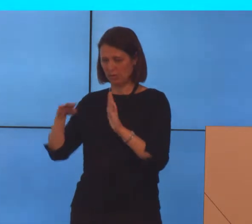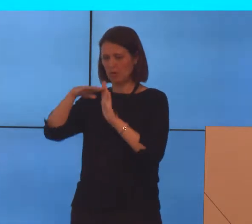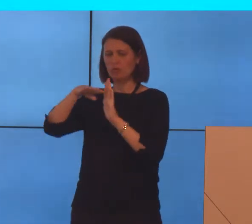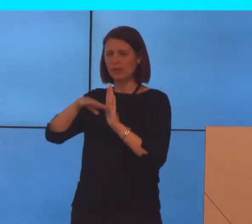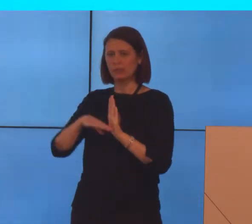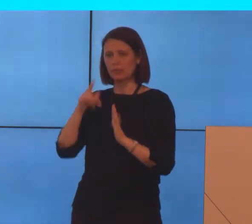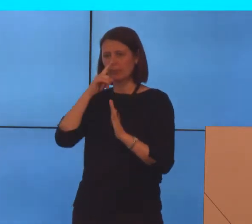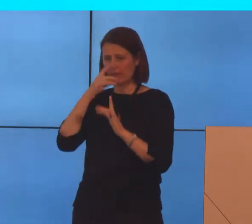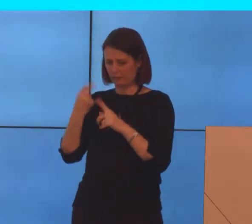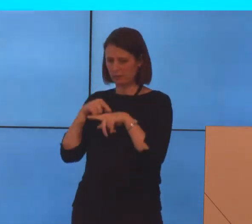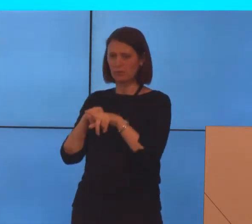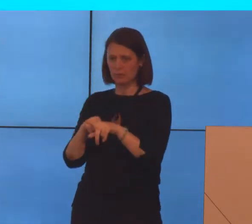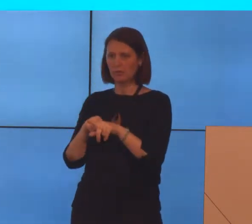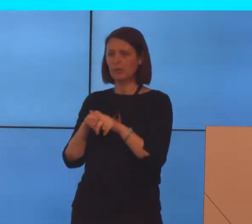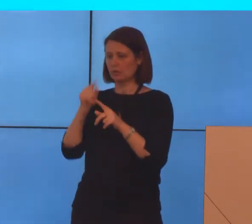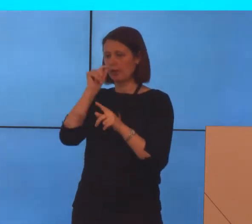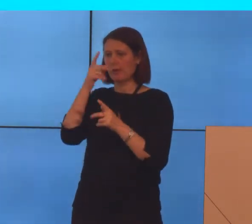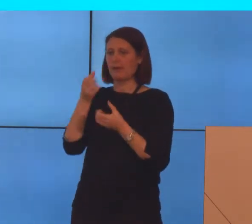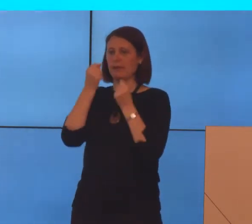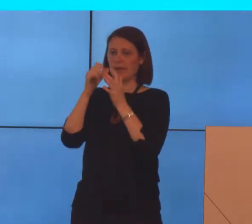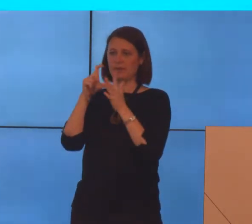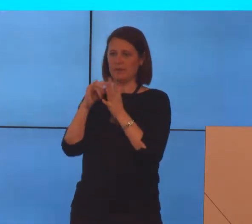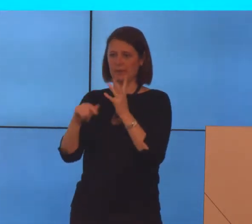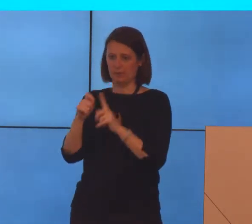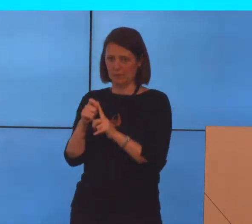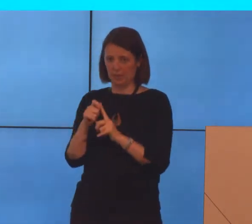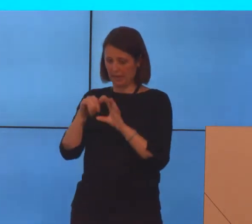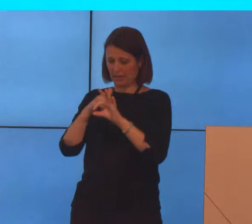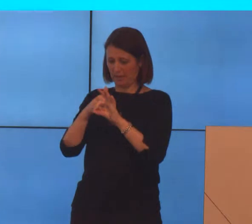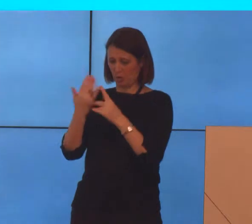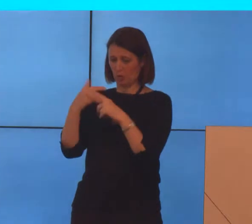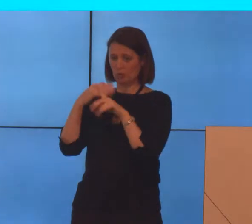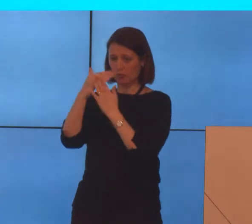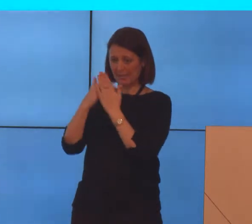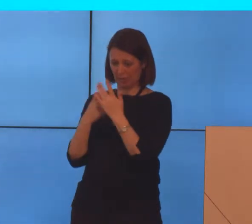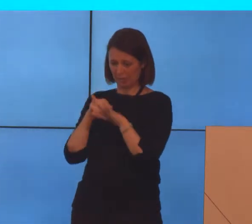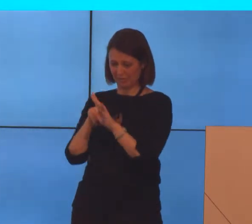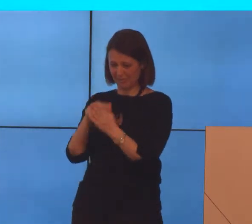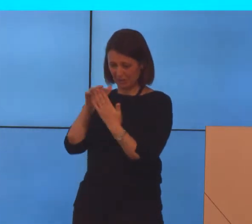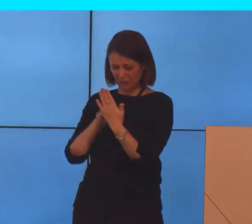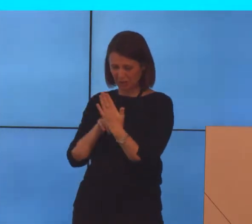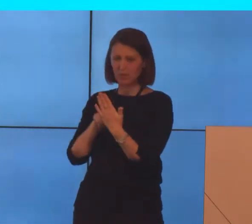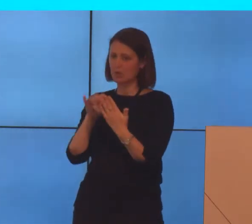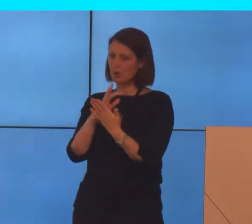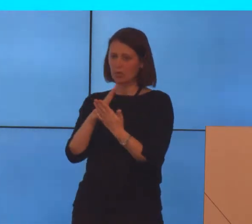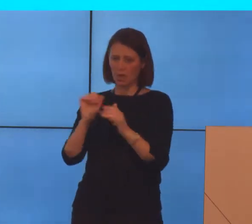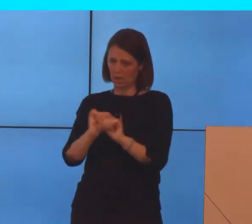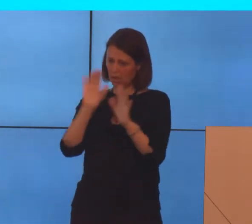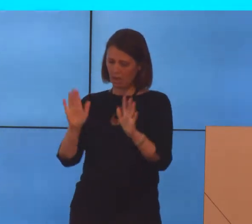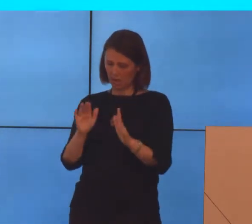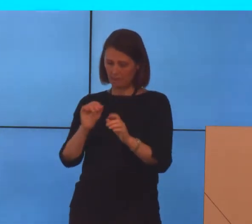people have to meet to get the DSP, and the medical criteria in particular are not that straightforward or clear-cut.